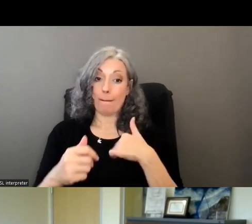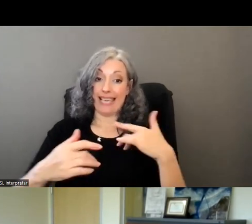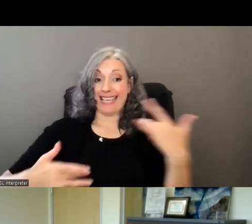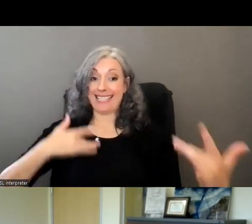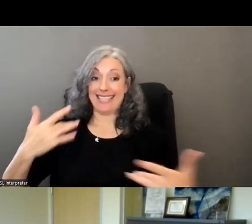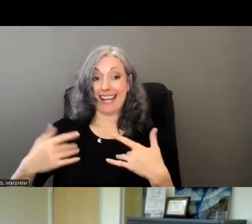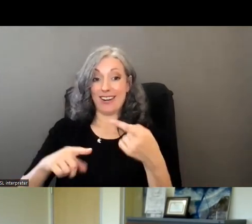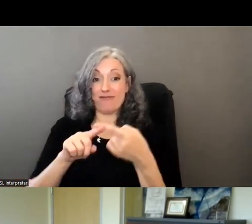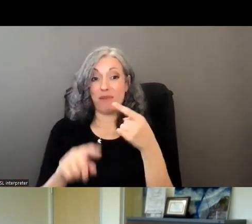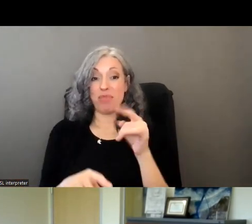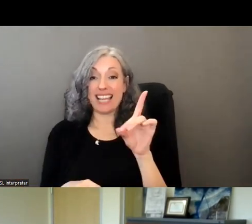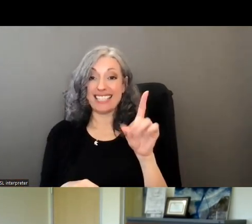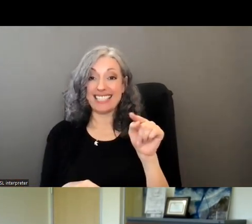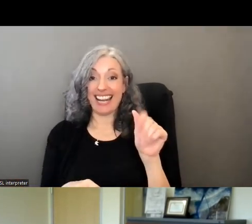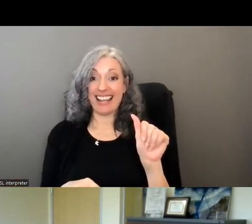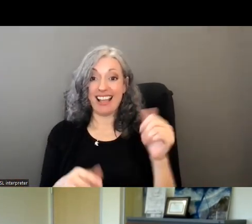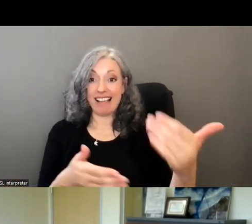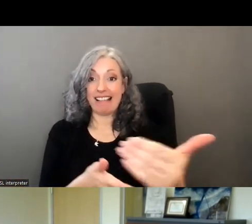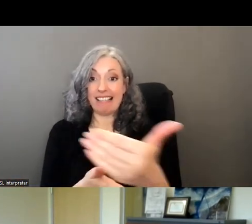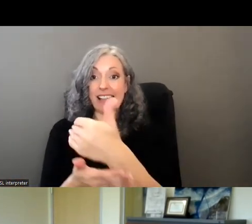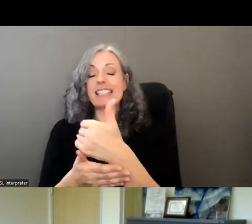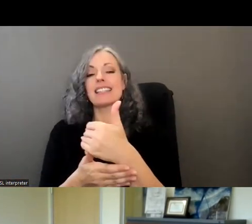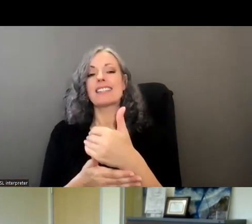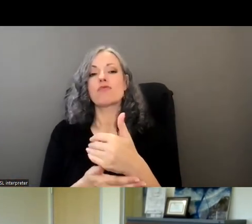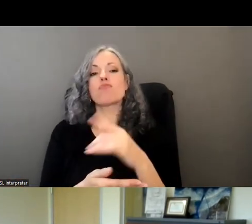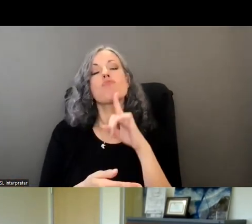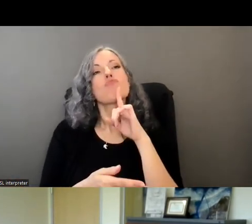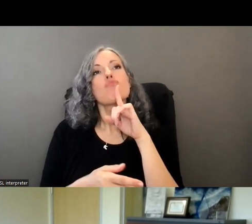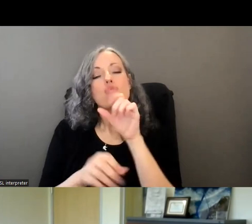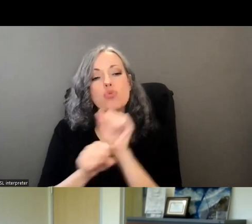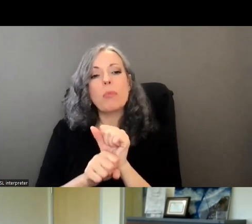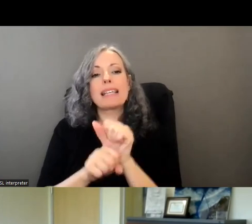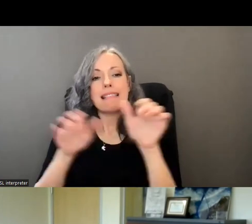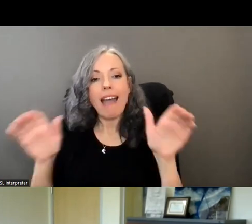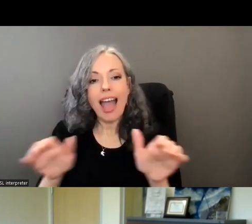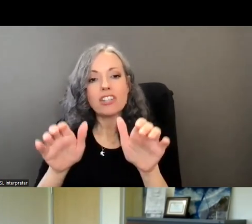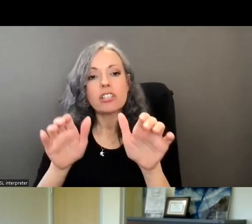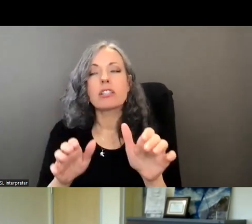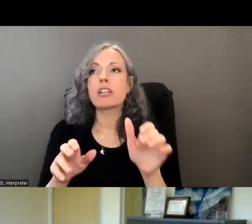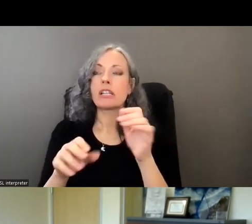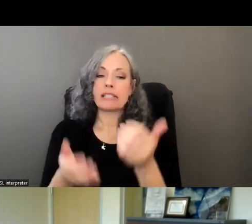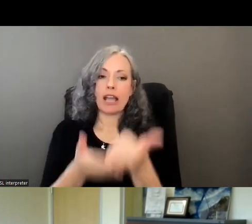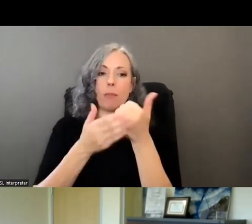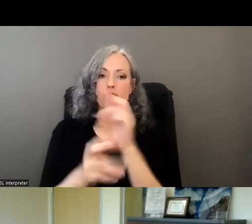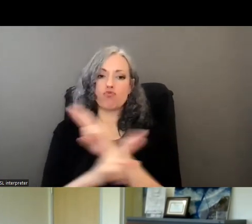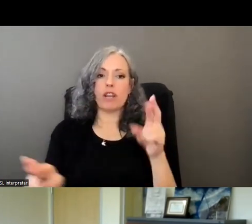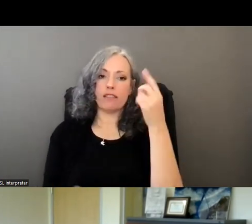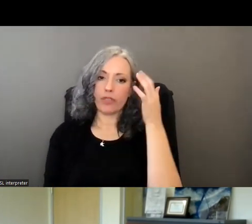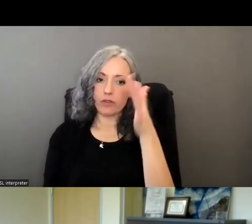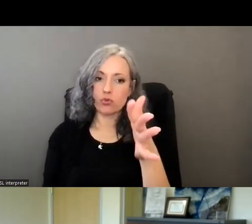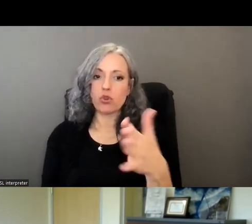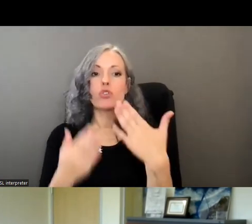that's going to be collected will result in concrete actions that will prepare us for the future so thank you